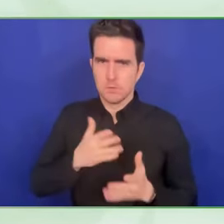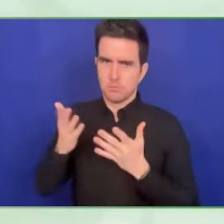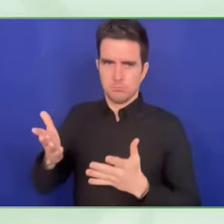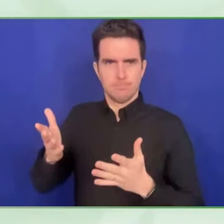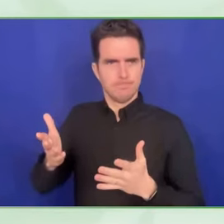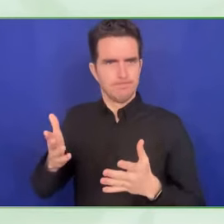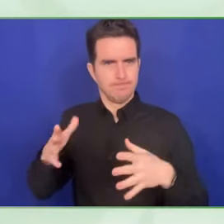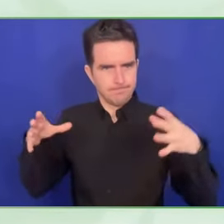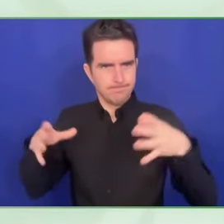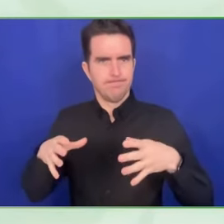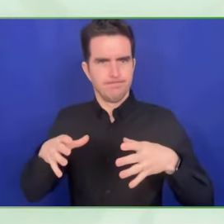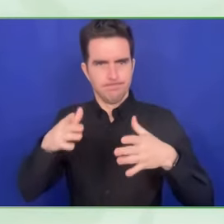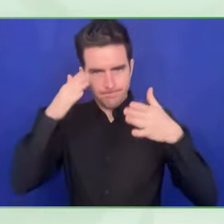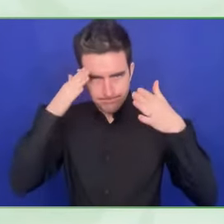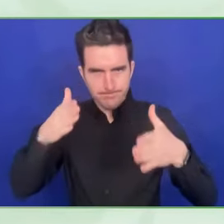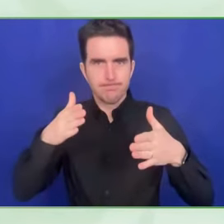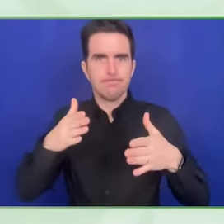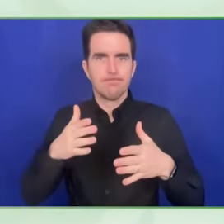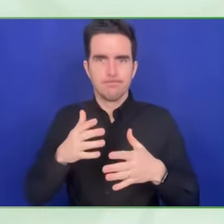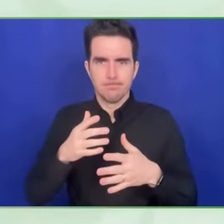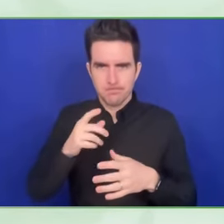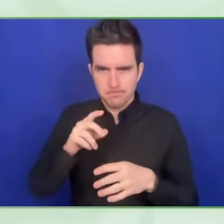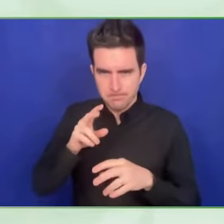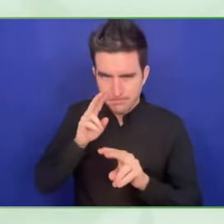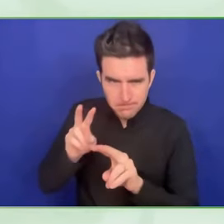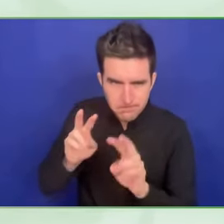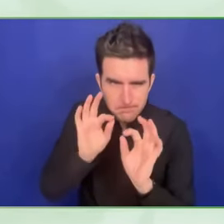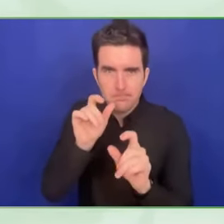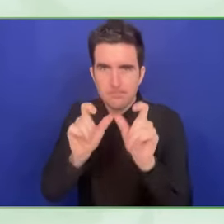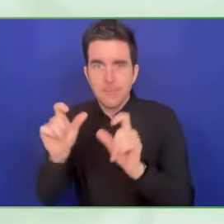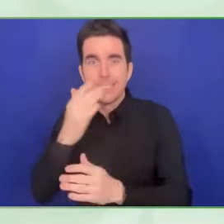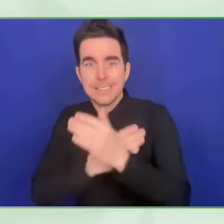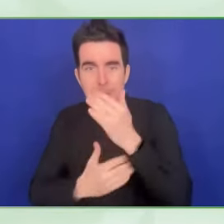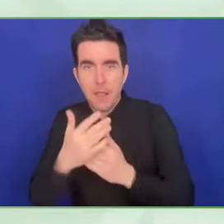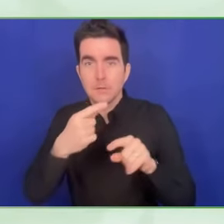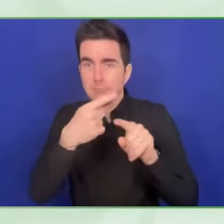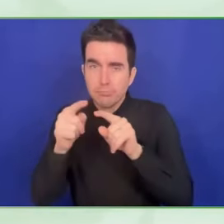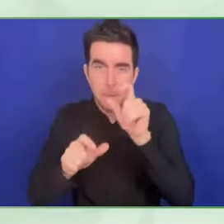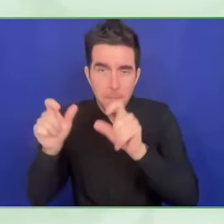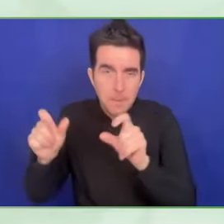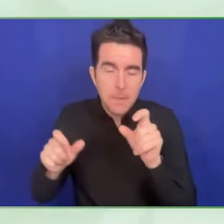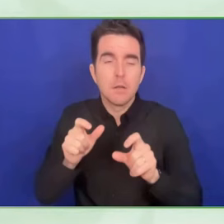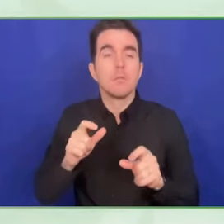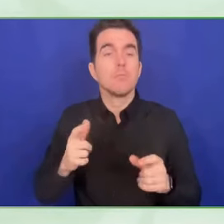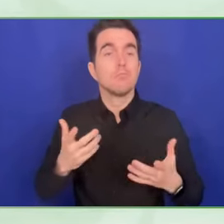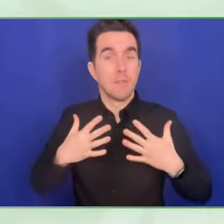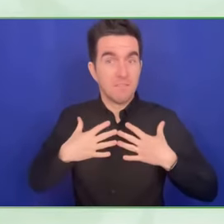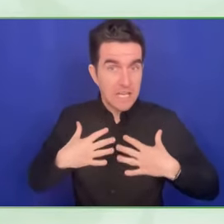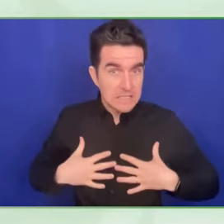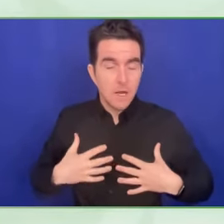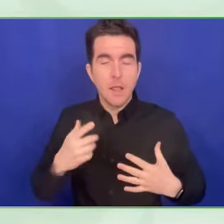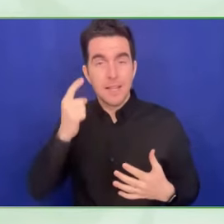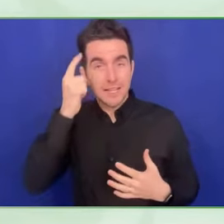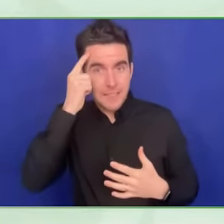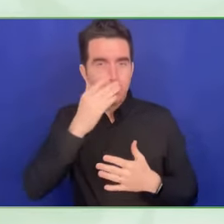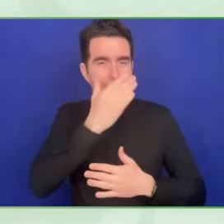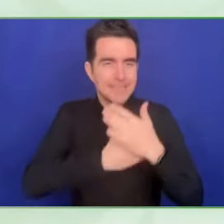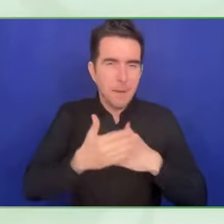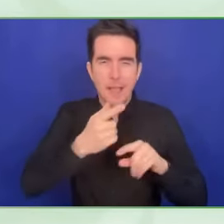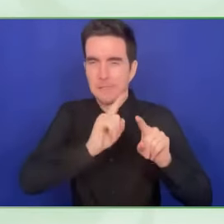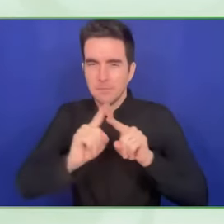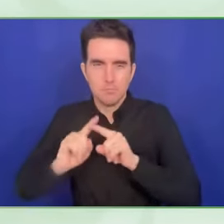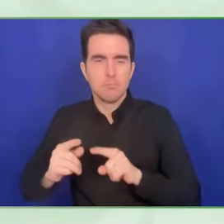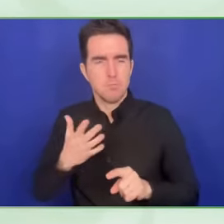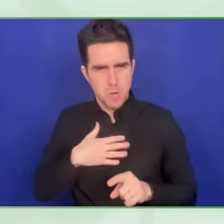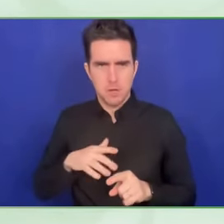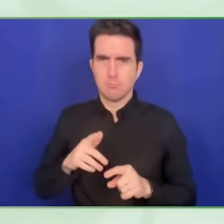And regarding your second question was more about human diversity. And very quickly, for me it's important to